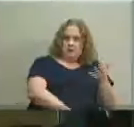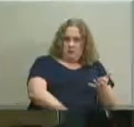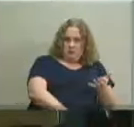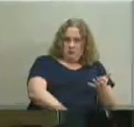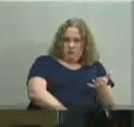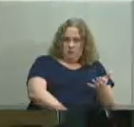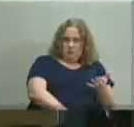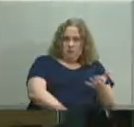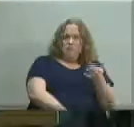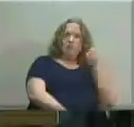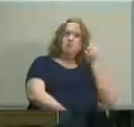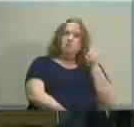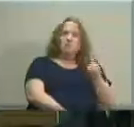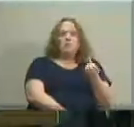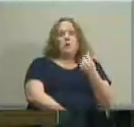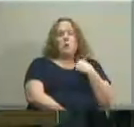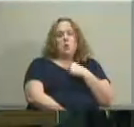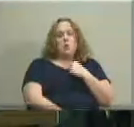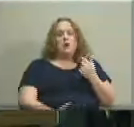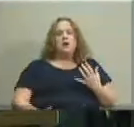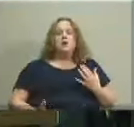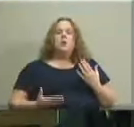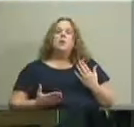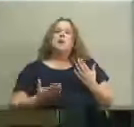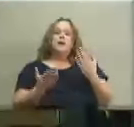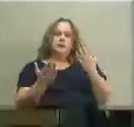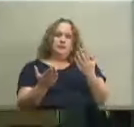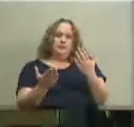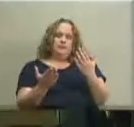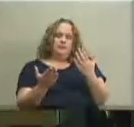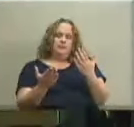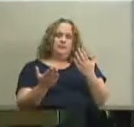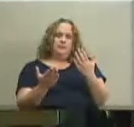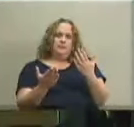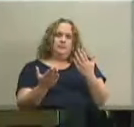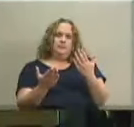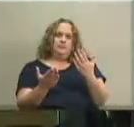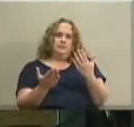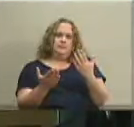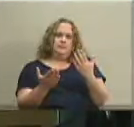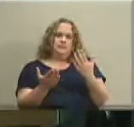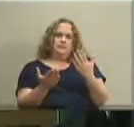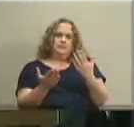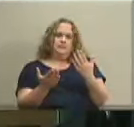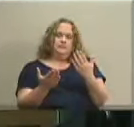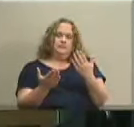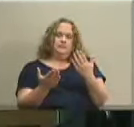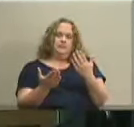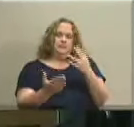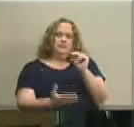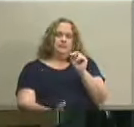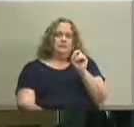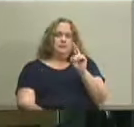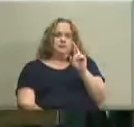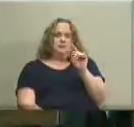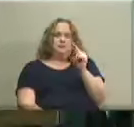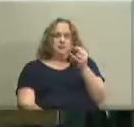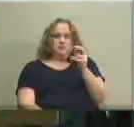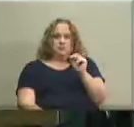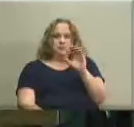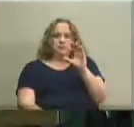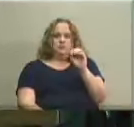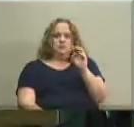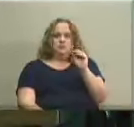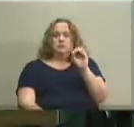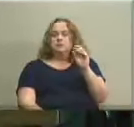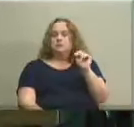given that it was the recommendation of this administration to to suggest and to recommend that Norton Commons